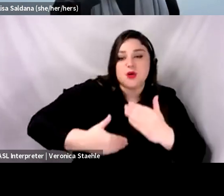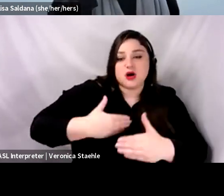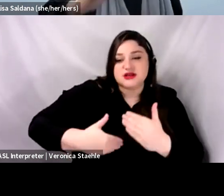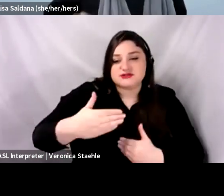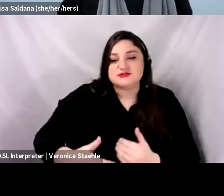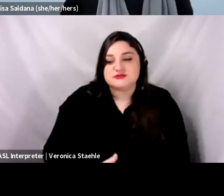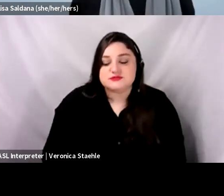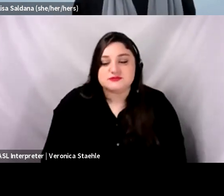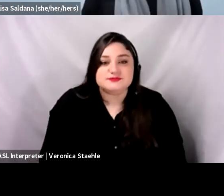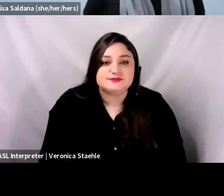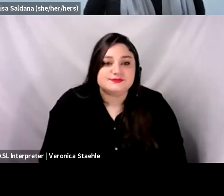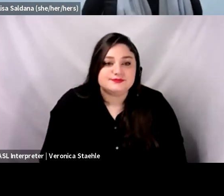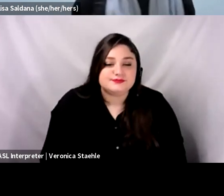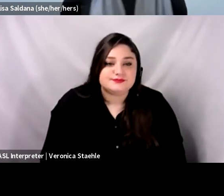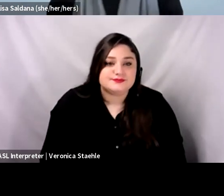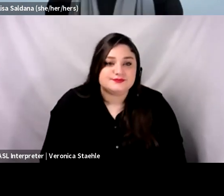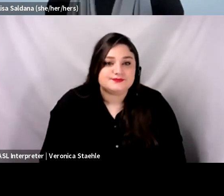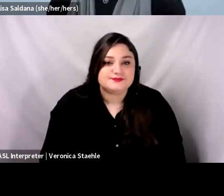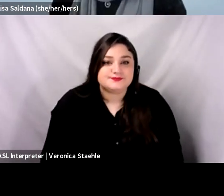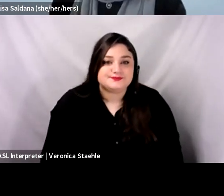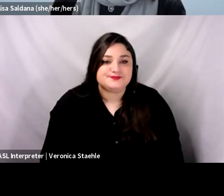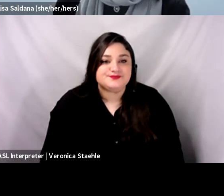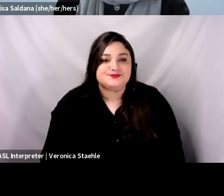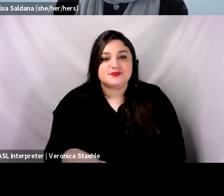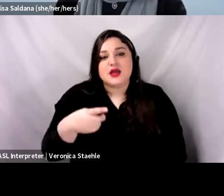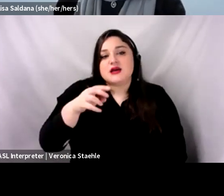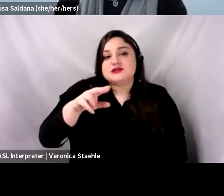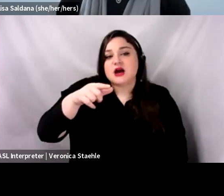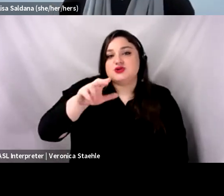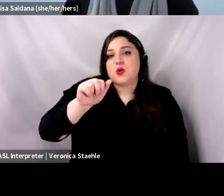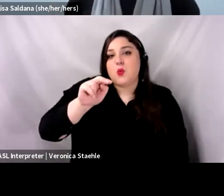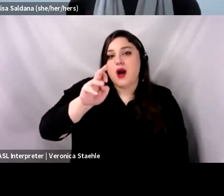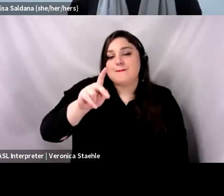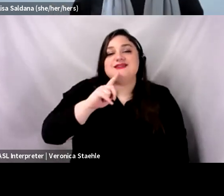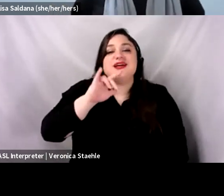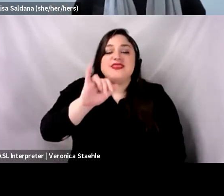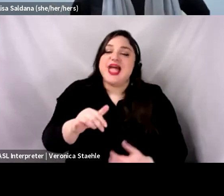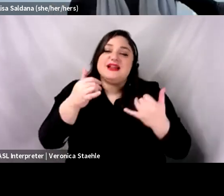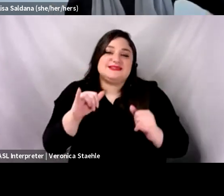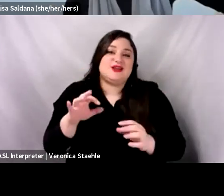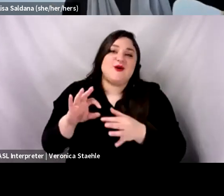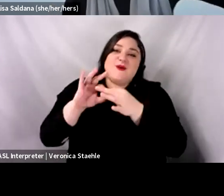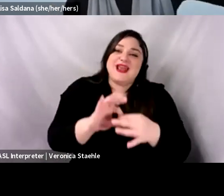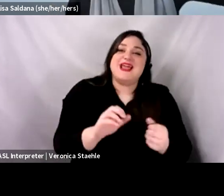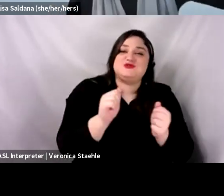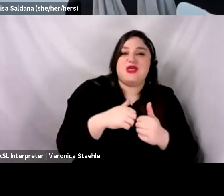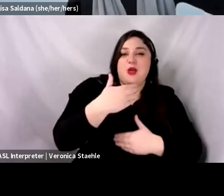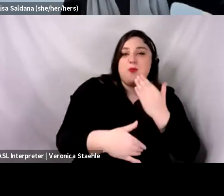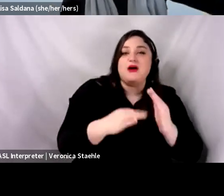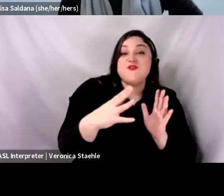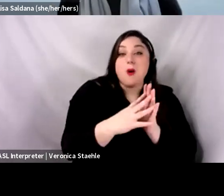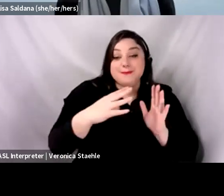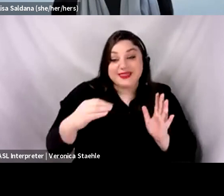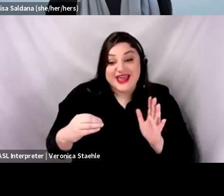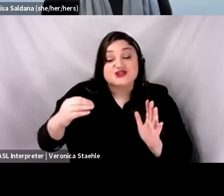concept of replication. Because, you you don't need to develop, redevelop everything from